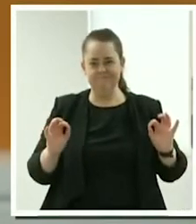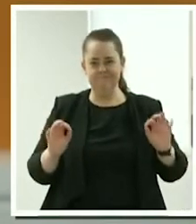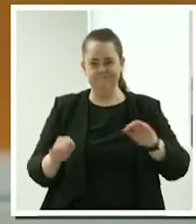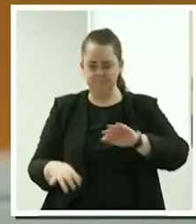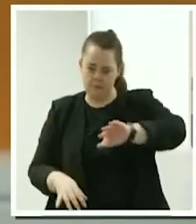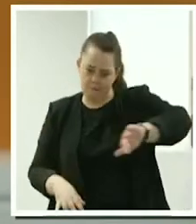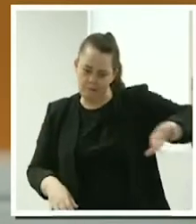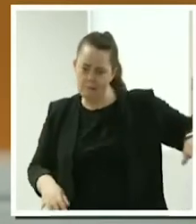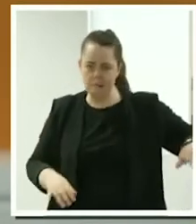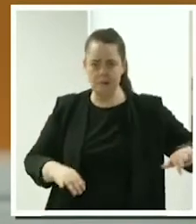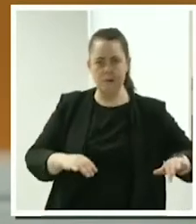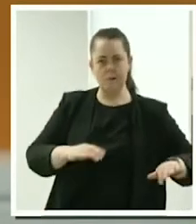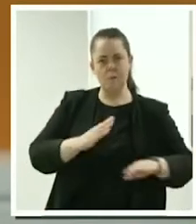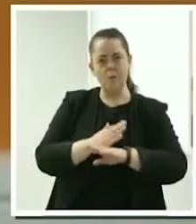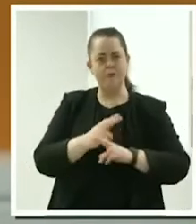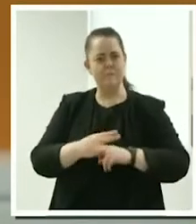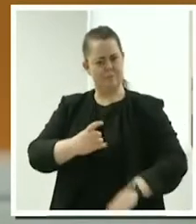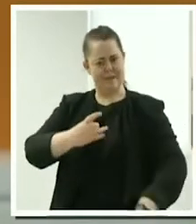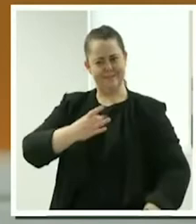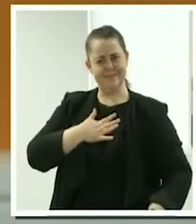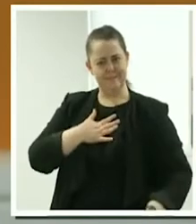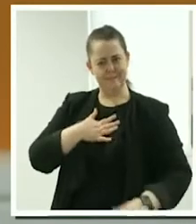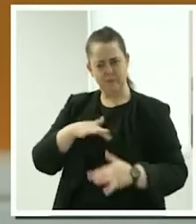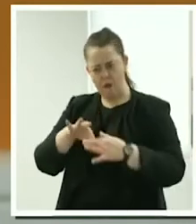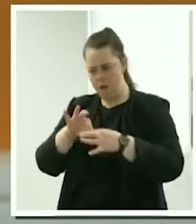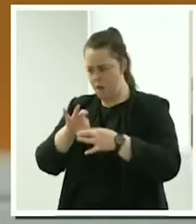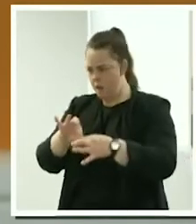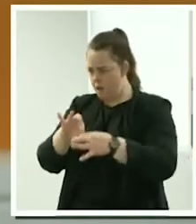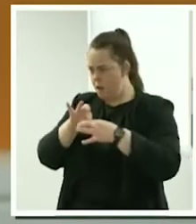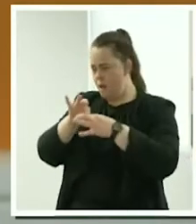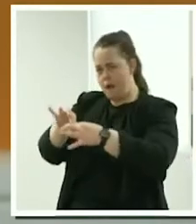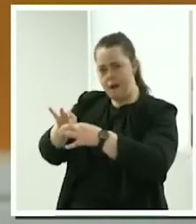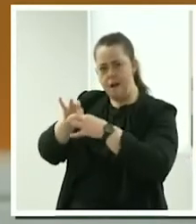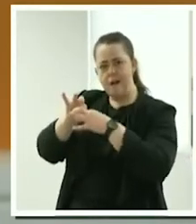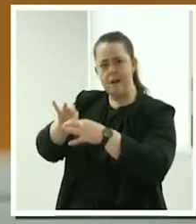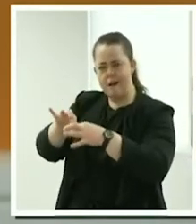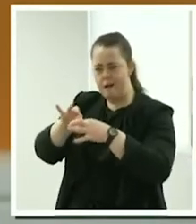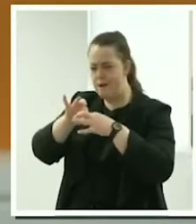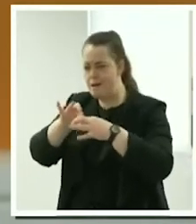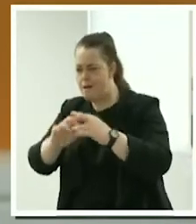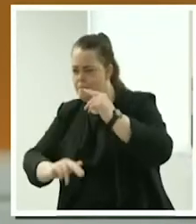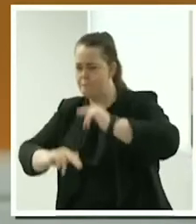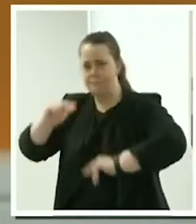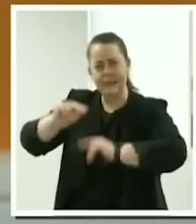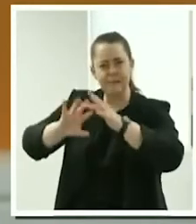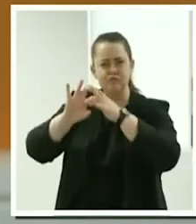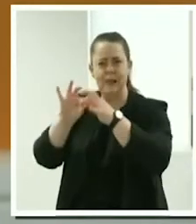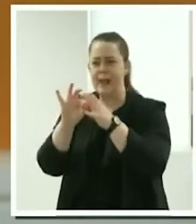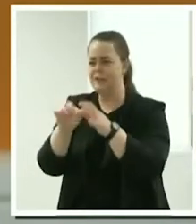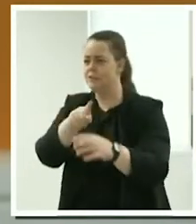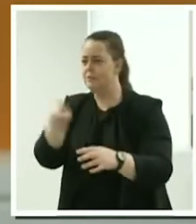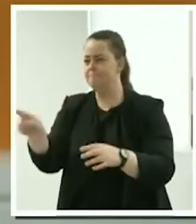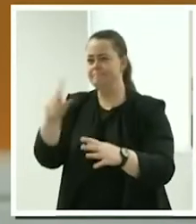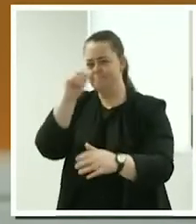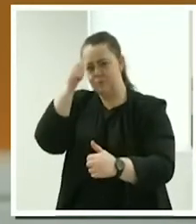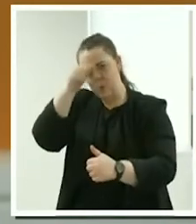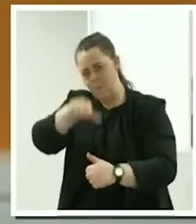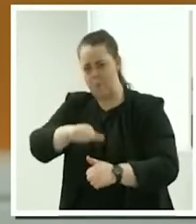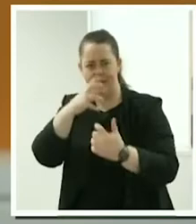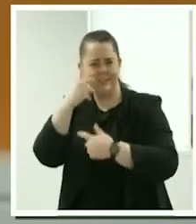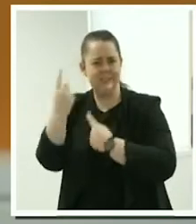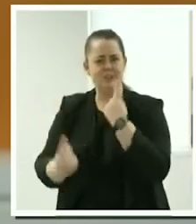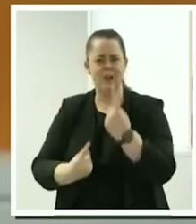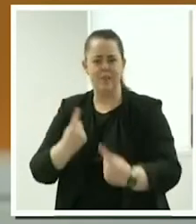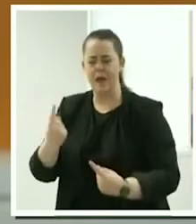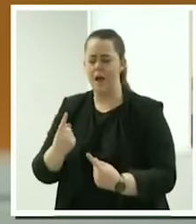for yourself. And you can, when you're building the morale and that relationship with the individual that you're providing